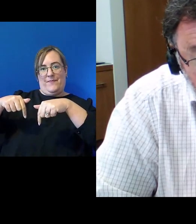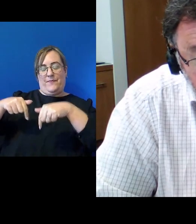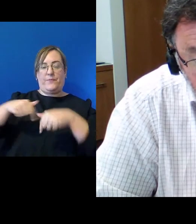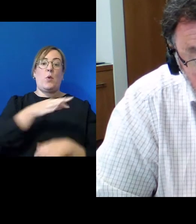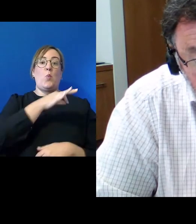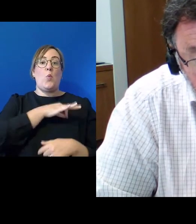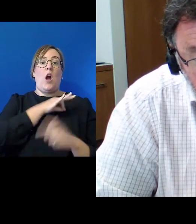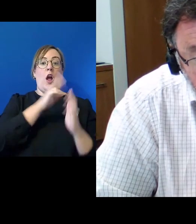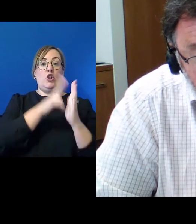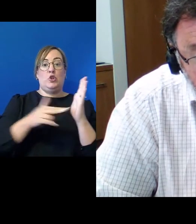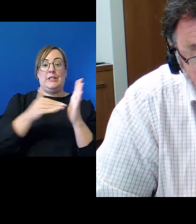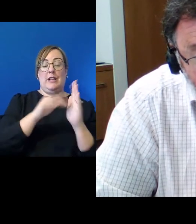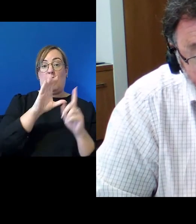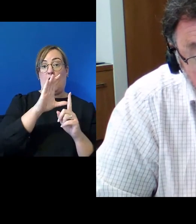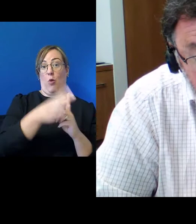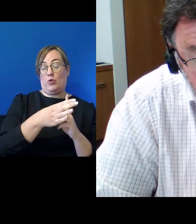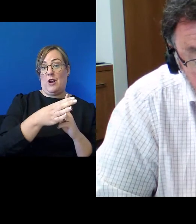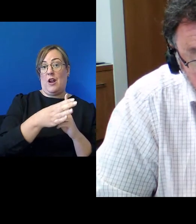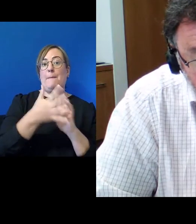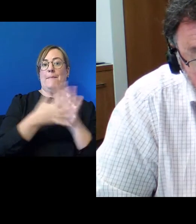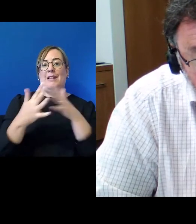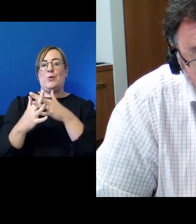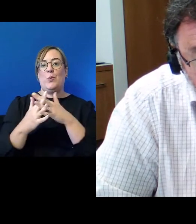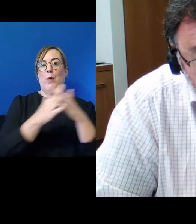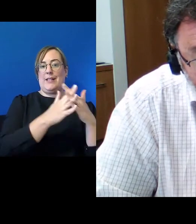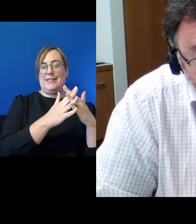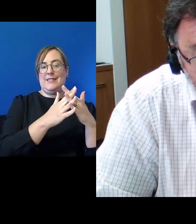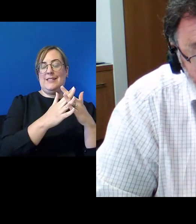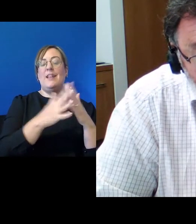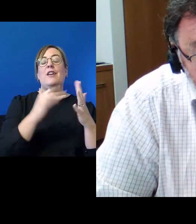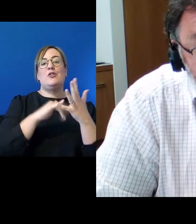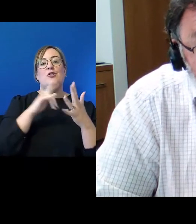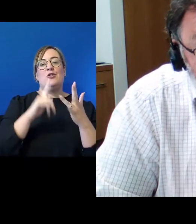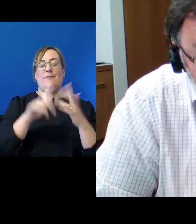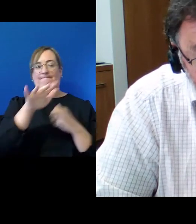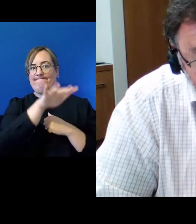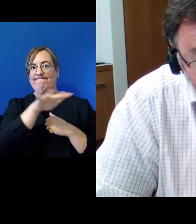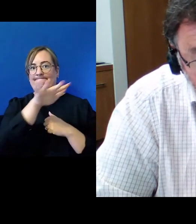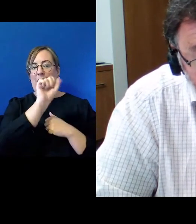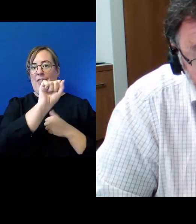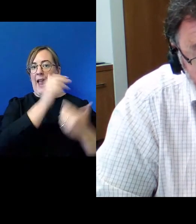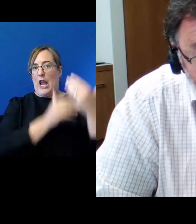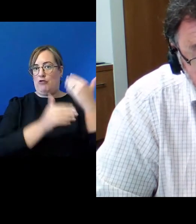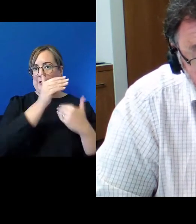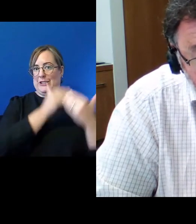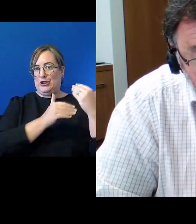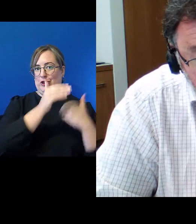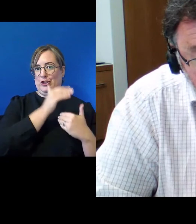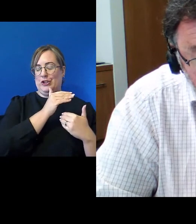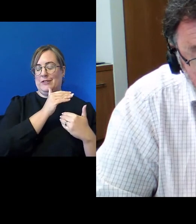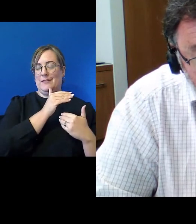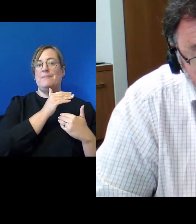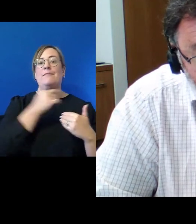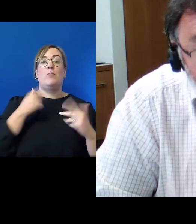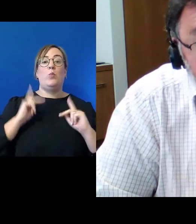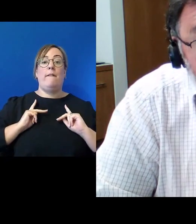locates us at the same time in the West and gives us our right to the West's heritage, even though in physical terms, at